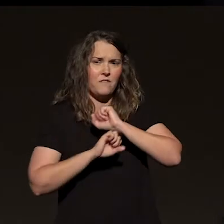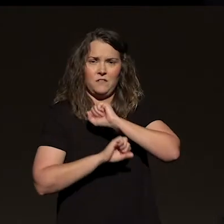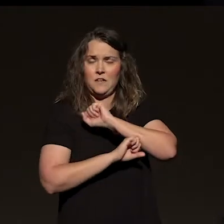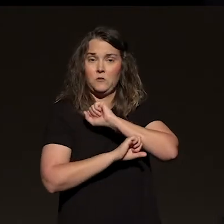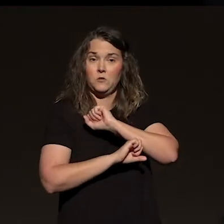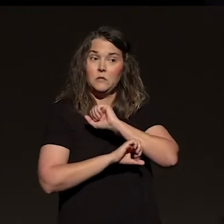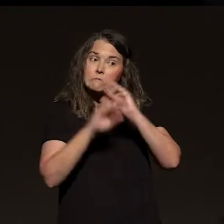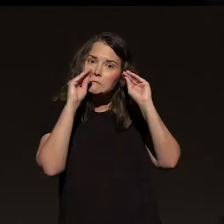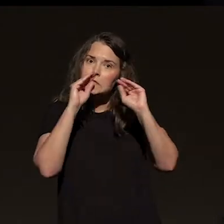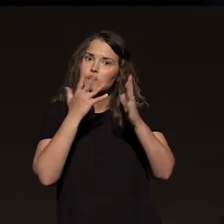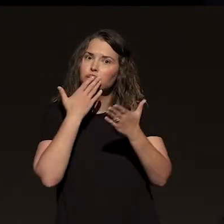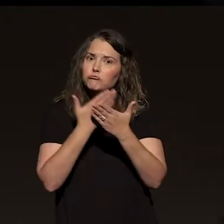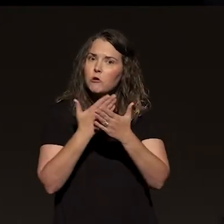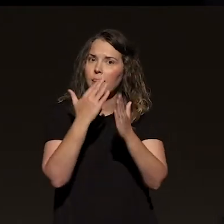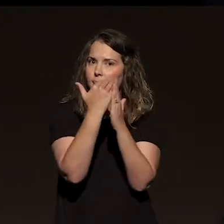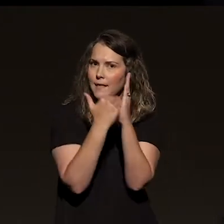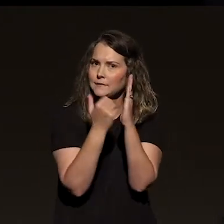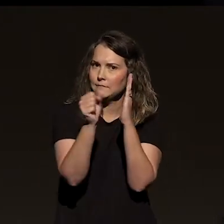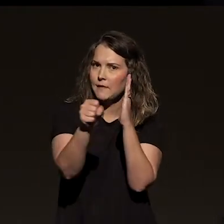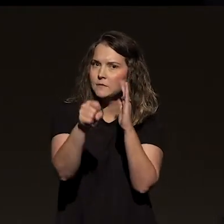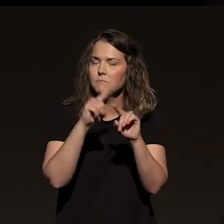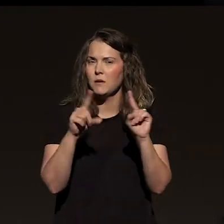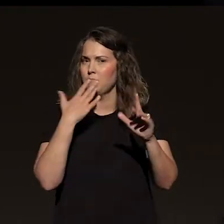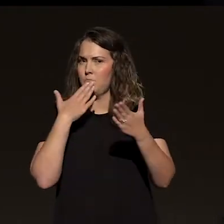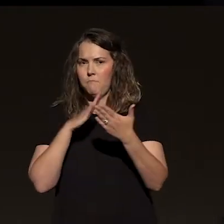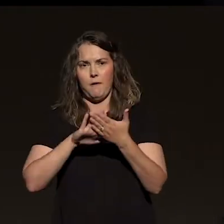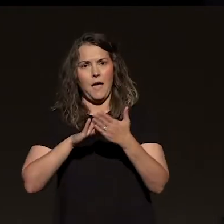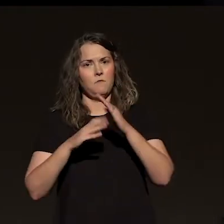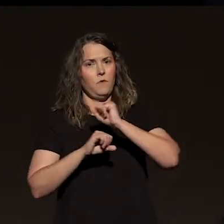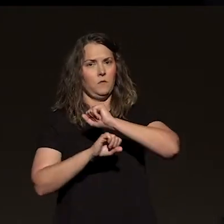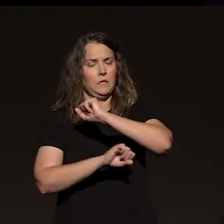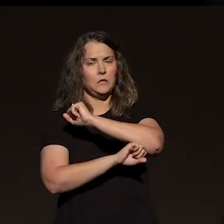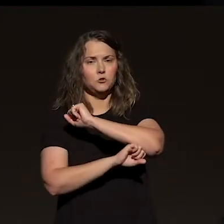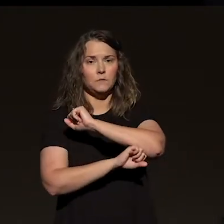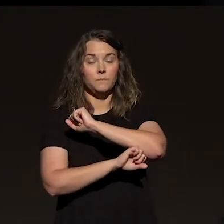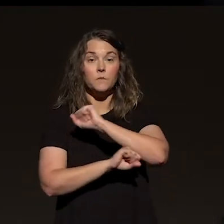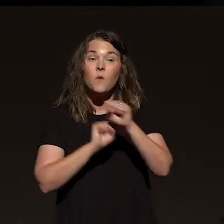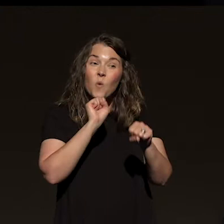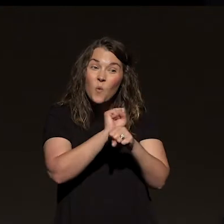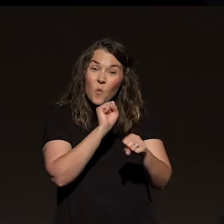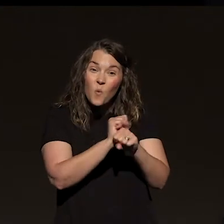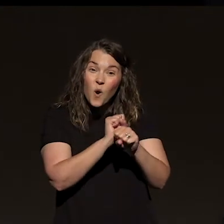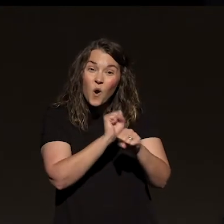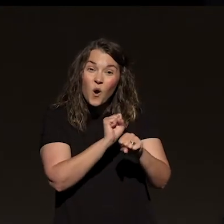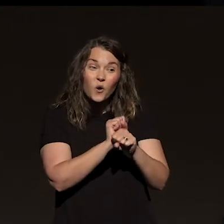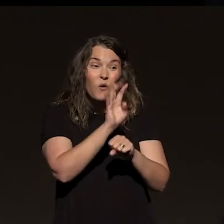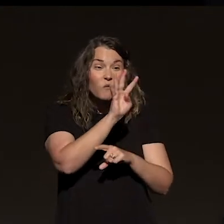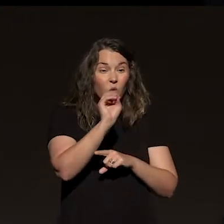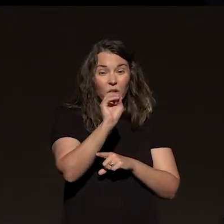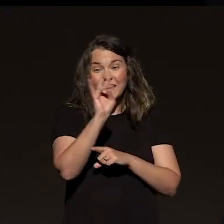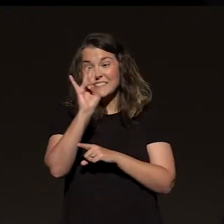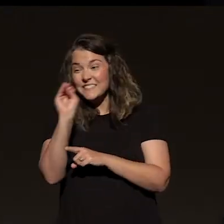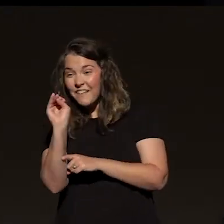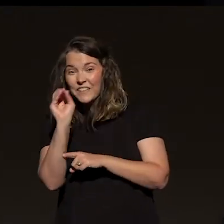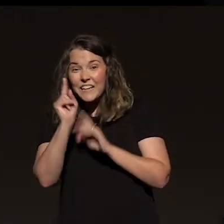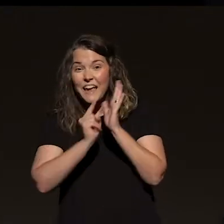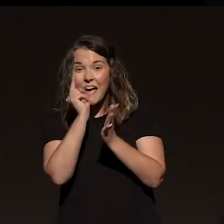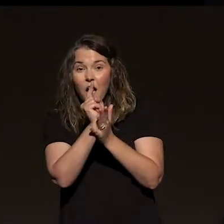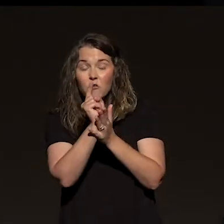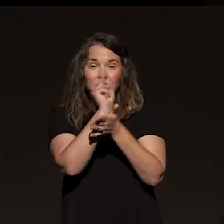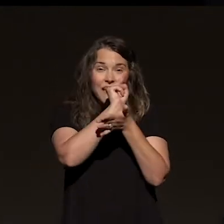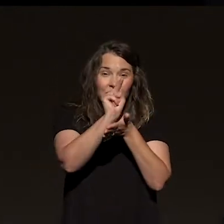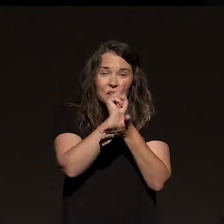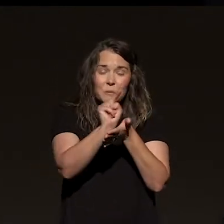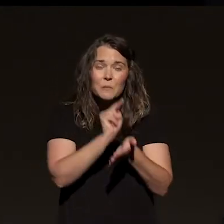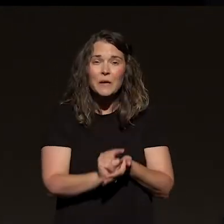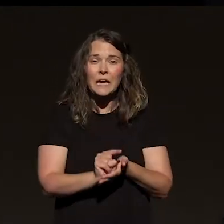lot of great lessons. It's a bad foundation. Work. You're giving 40 to 70 hours a week of your life to